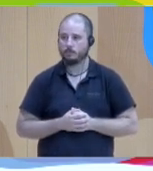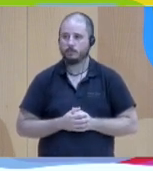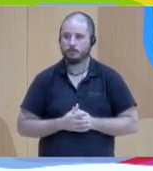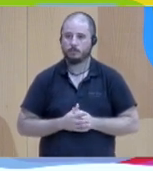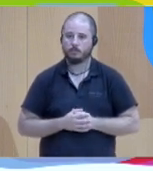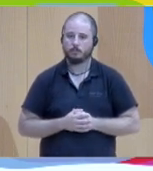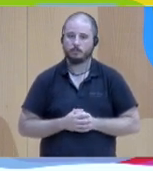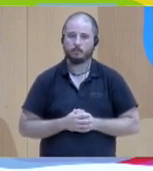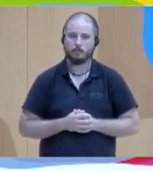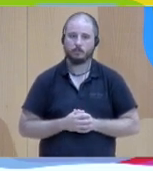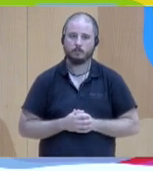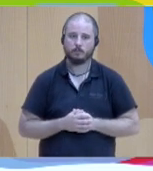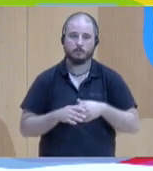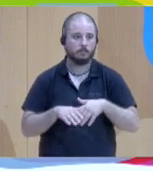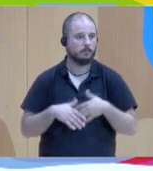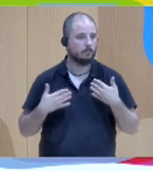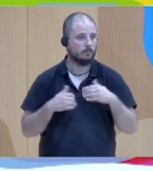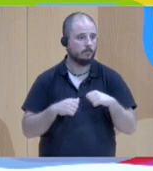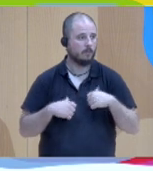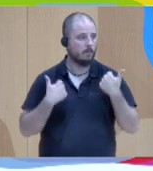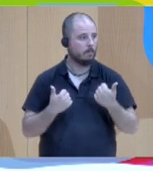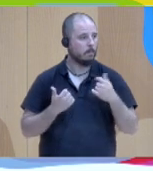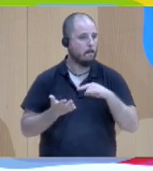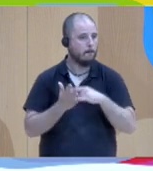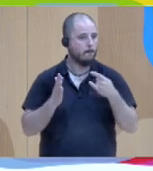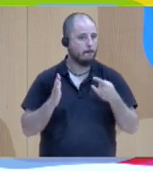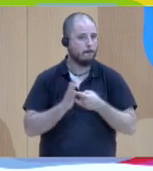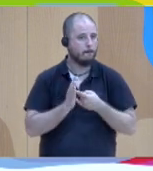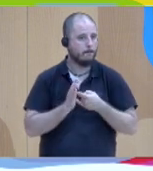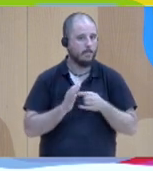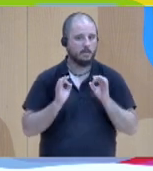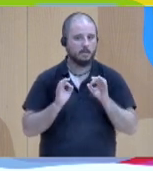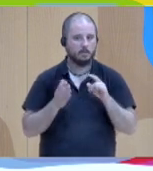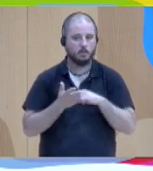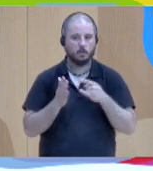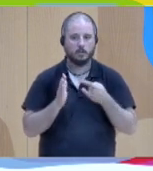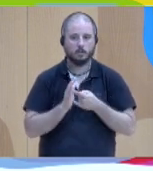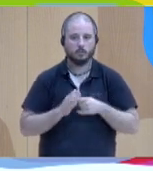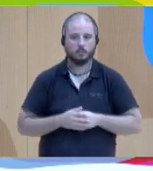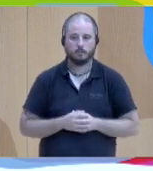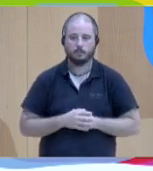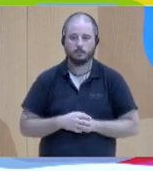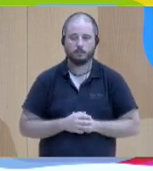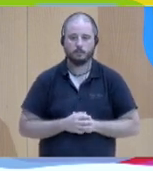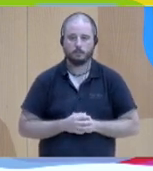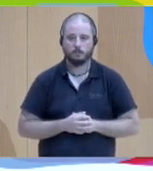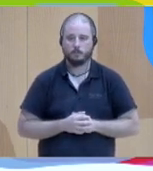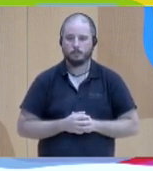project all over the country in many municipalities